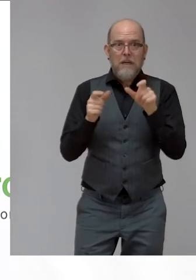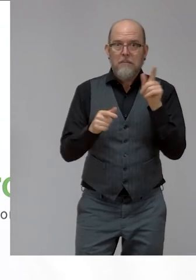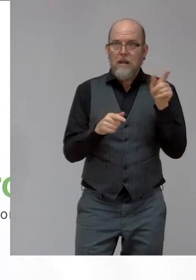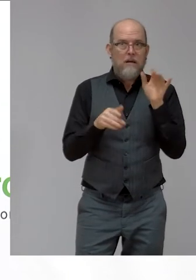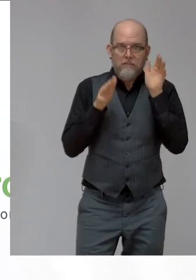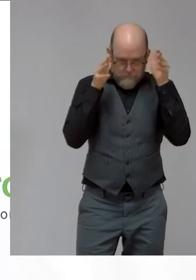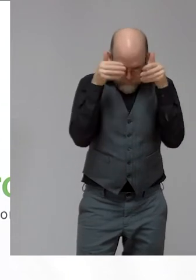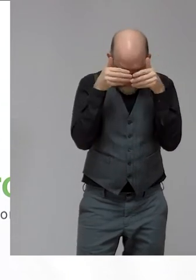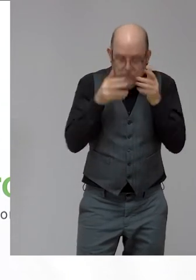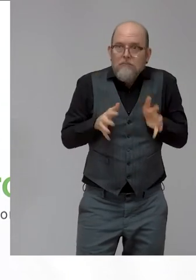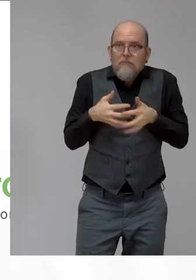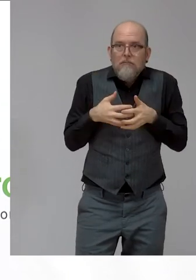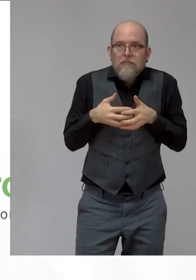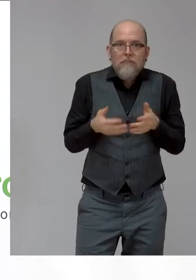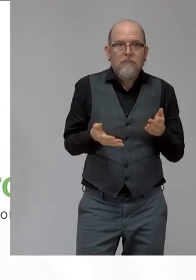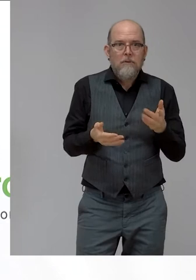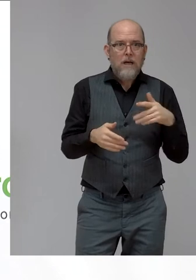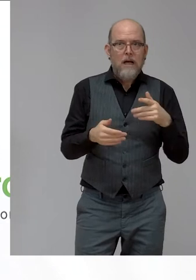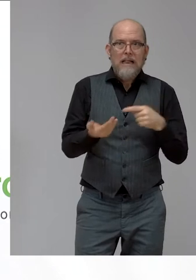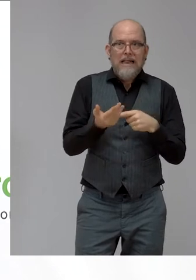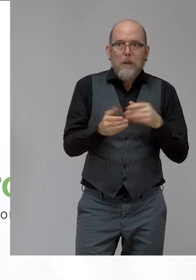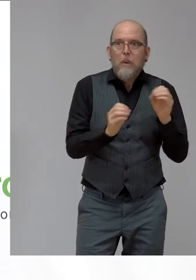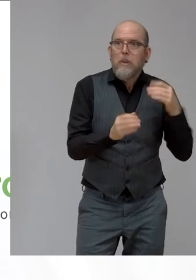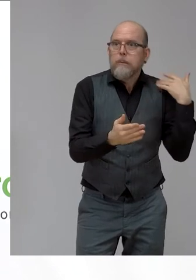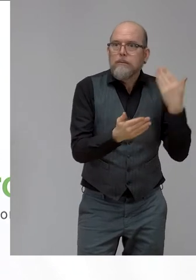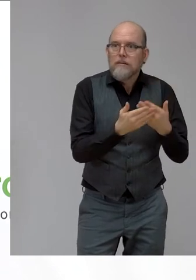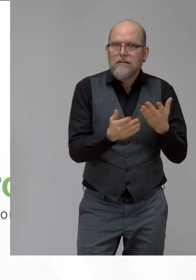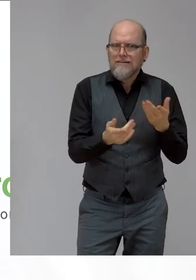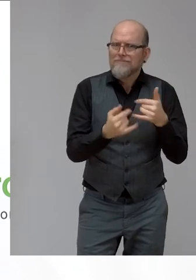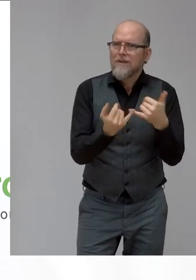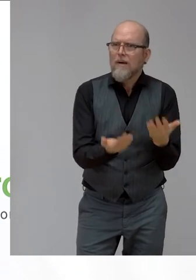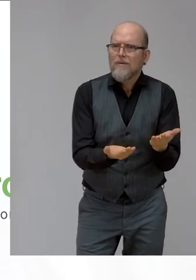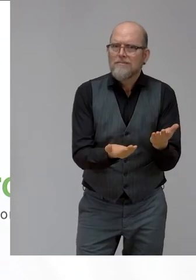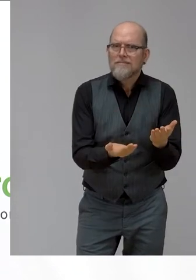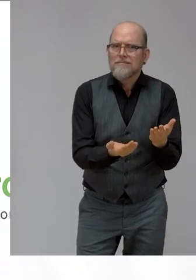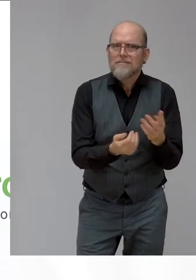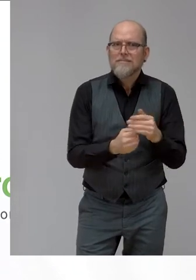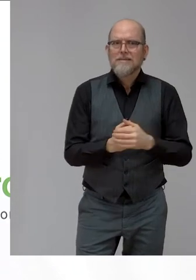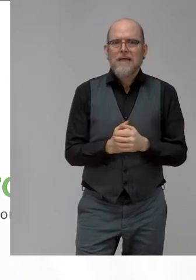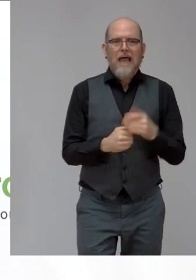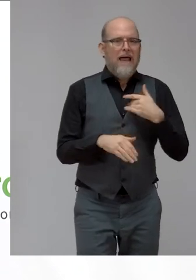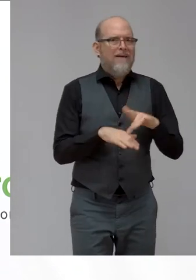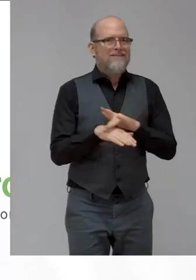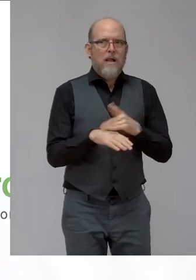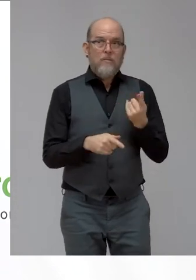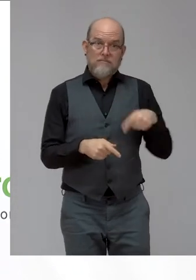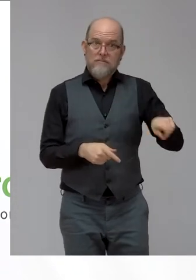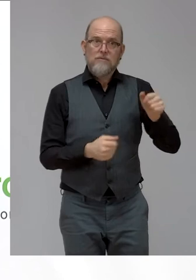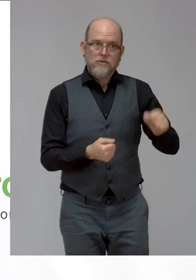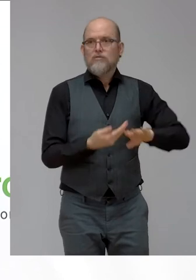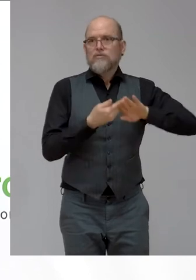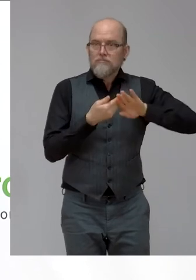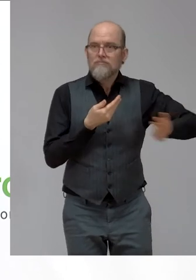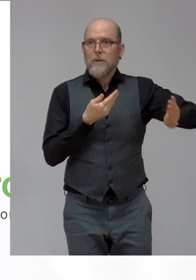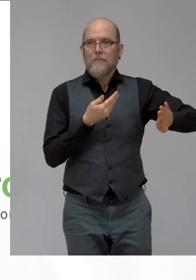use it and I would much rather live like me feeling excluded and being scared. Because that way I